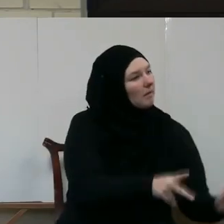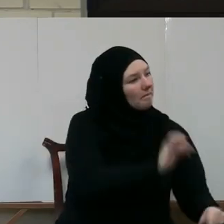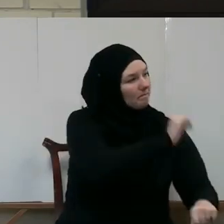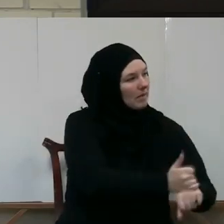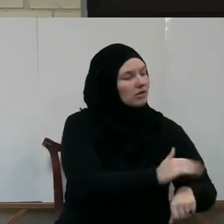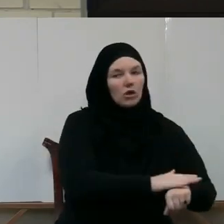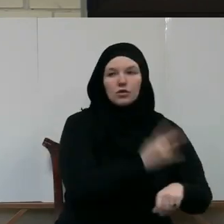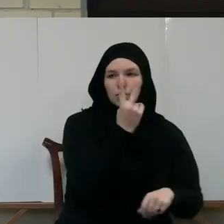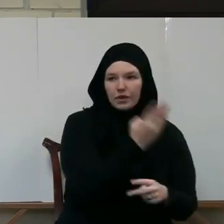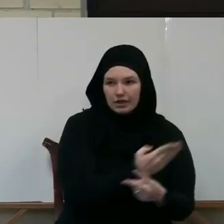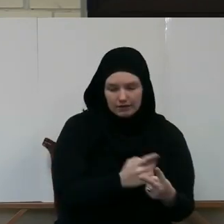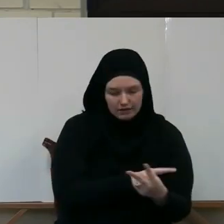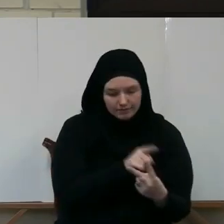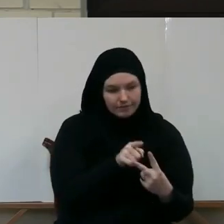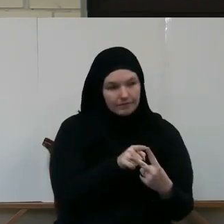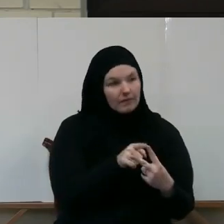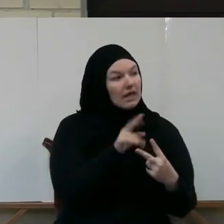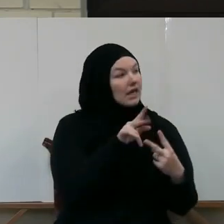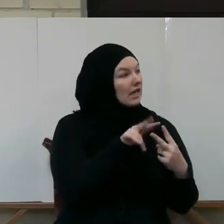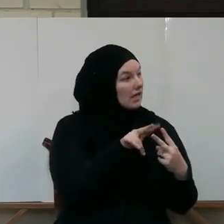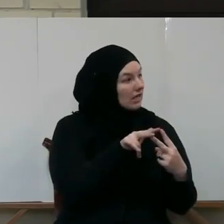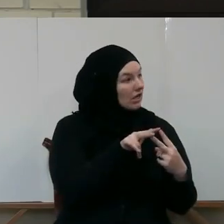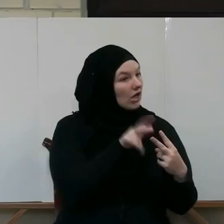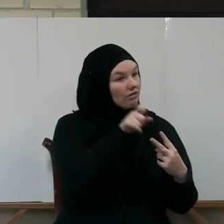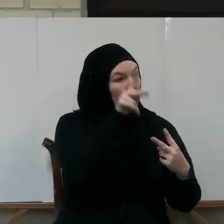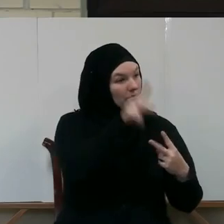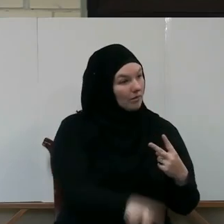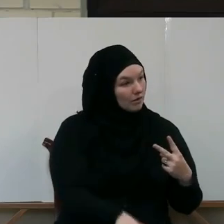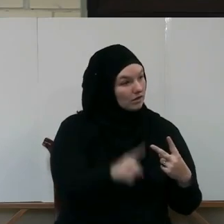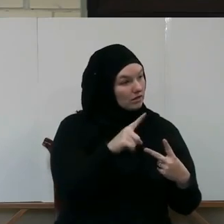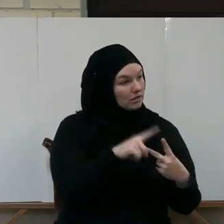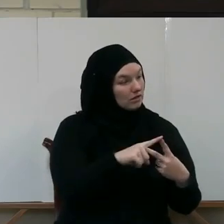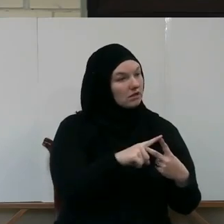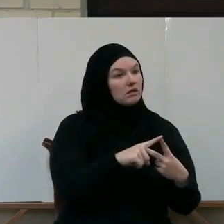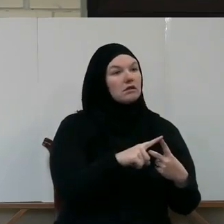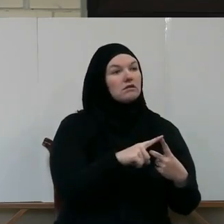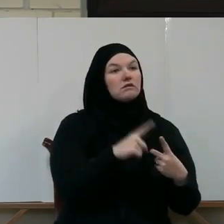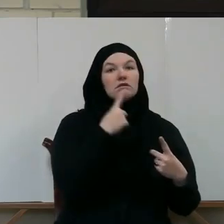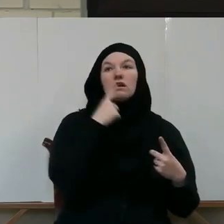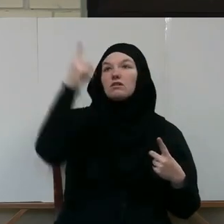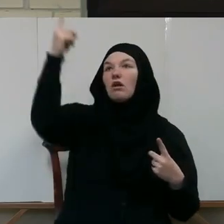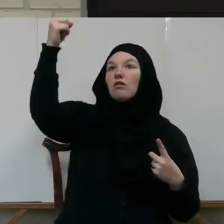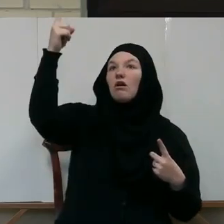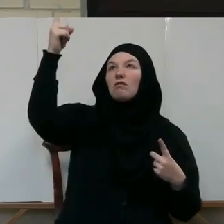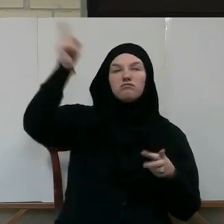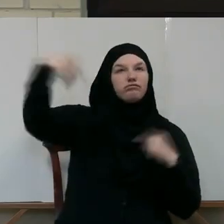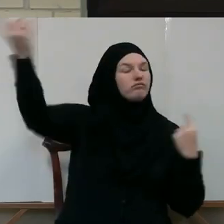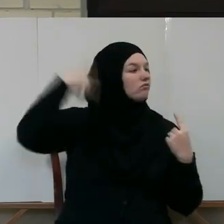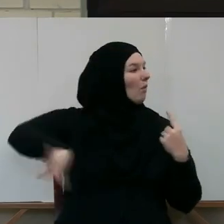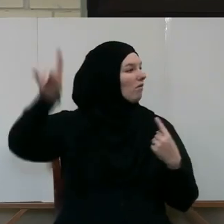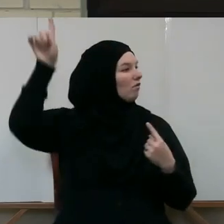of two things. Either declared position towards Allah, if the person declares Allah as his enemies,